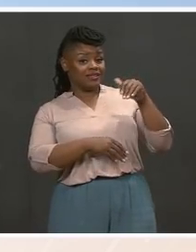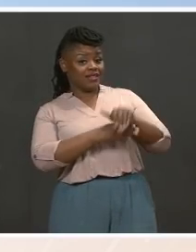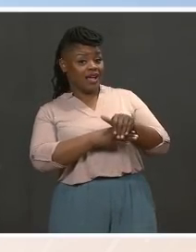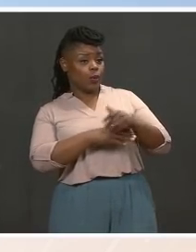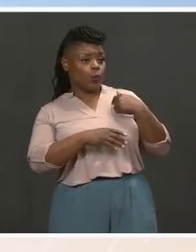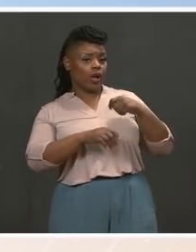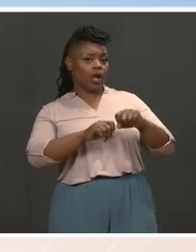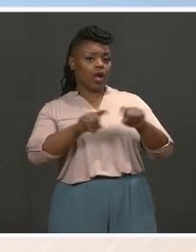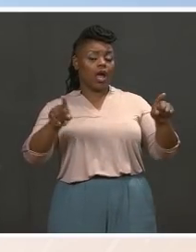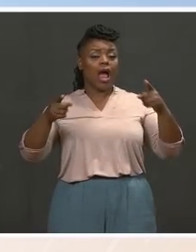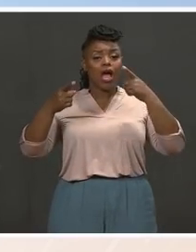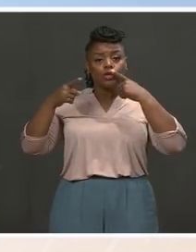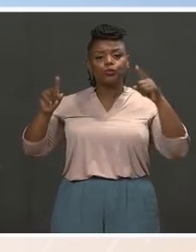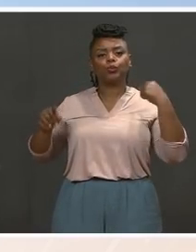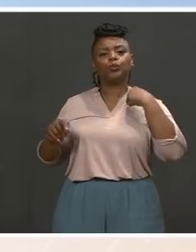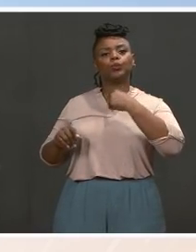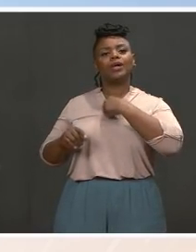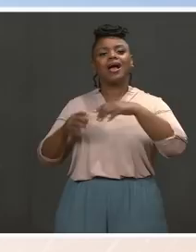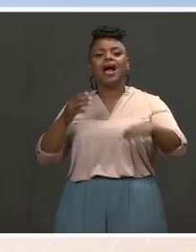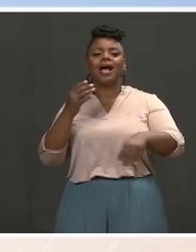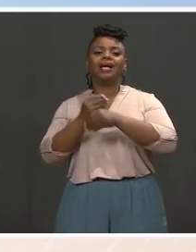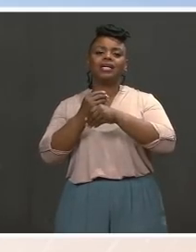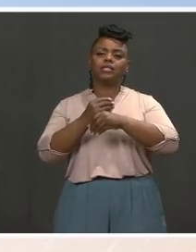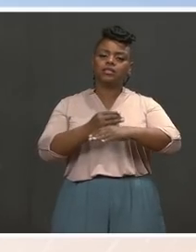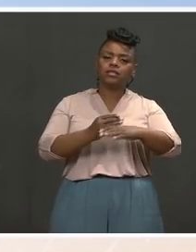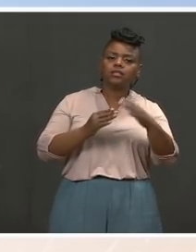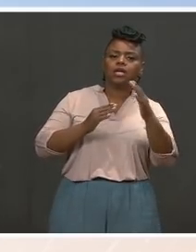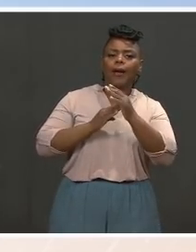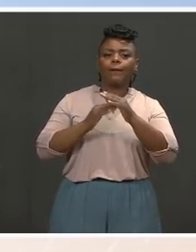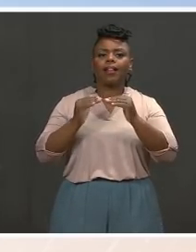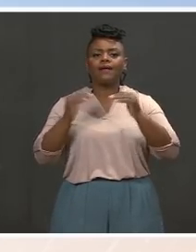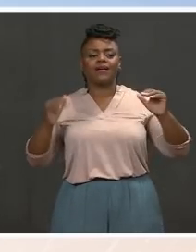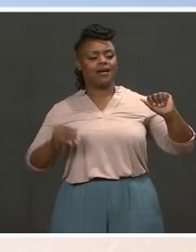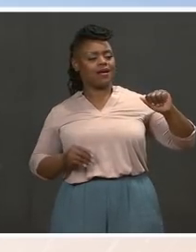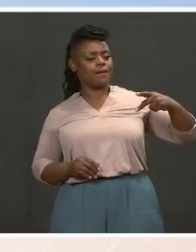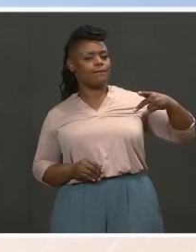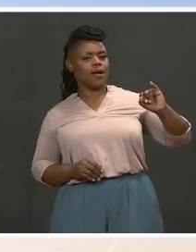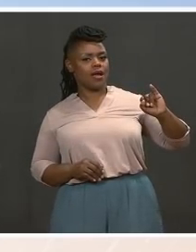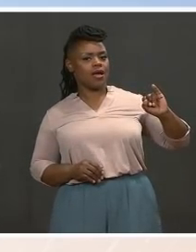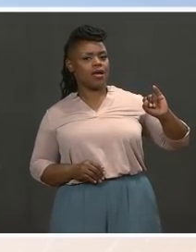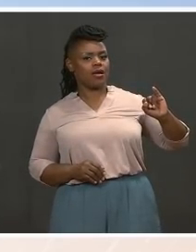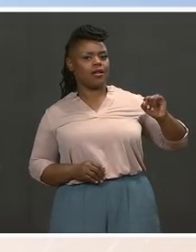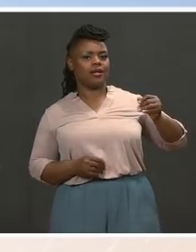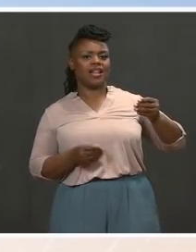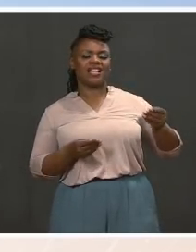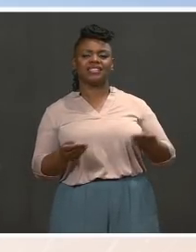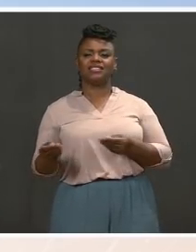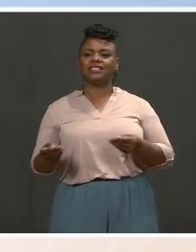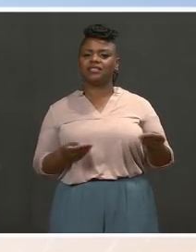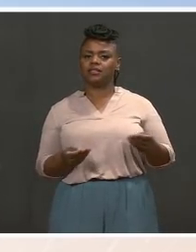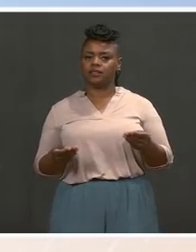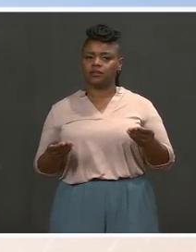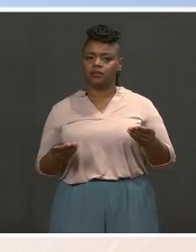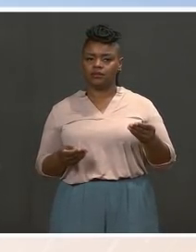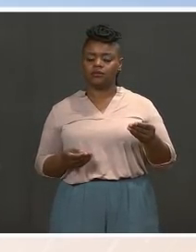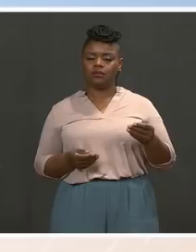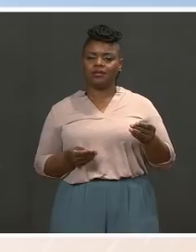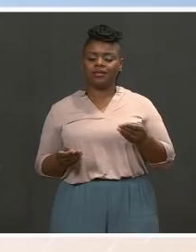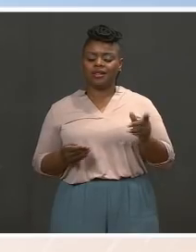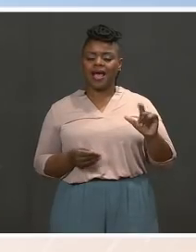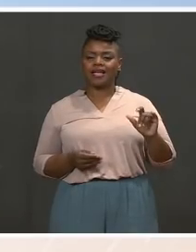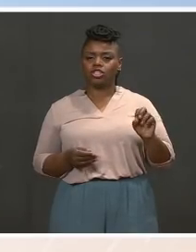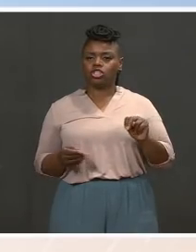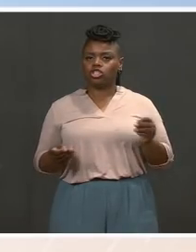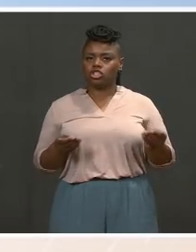adding a senior-level Asian American Pacific Islander liaison who will ensure the community's voice is further represented and heard, not just around